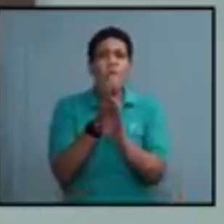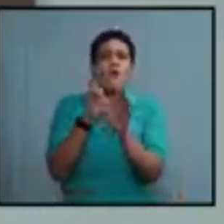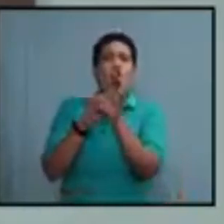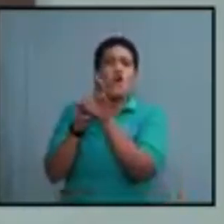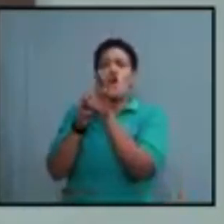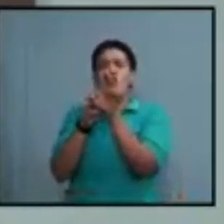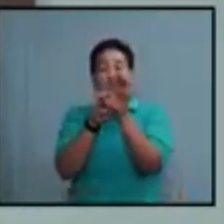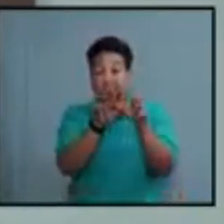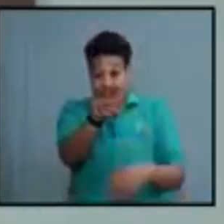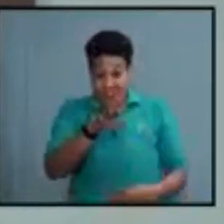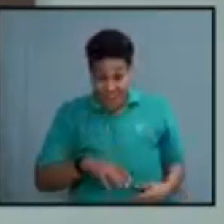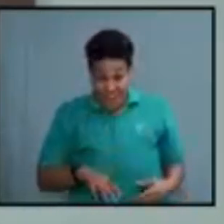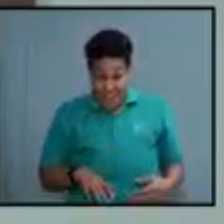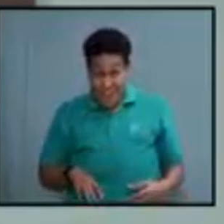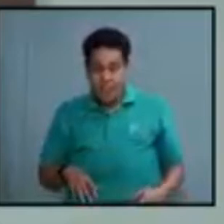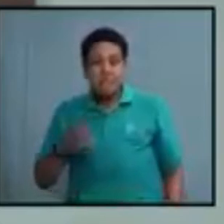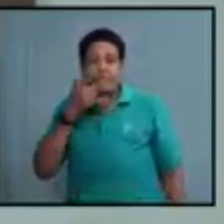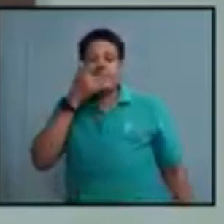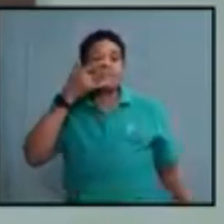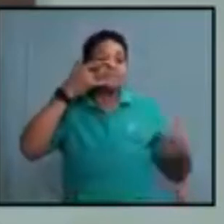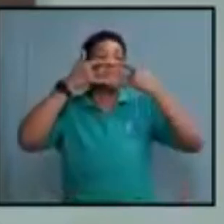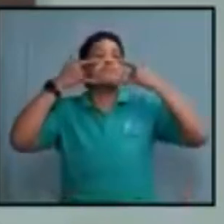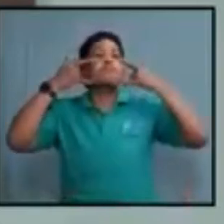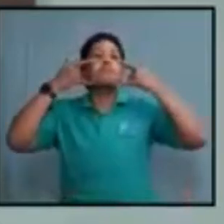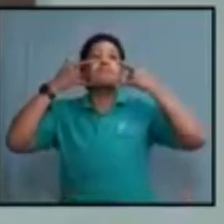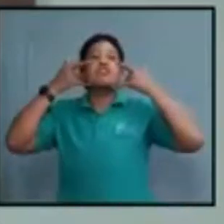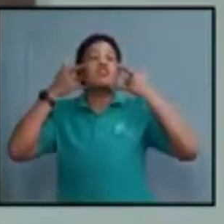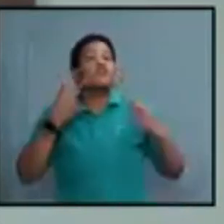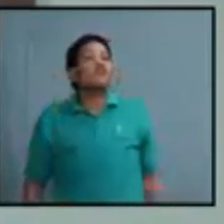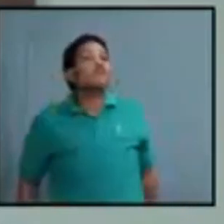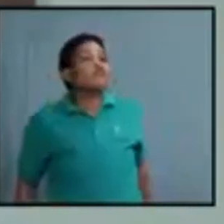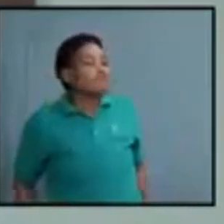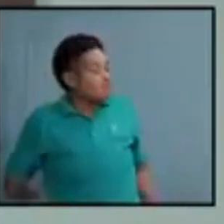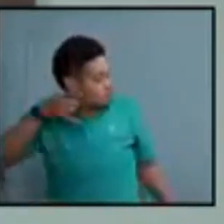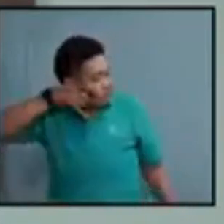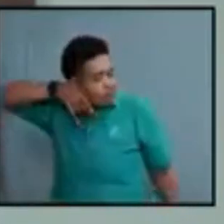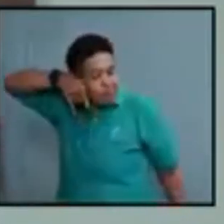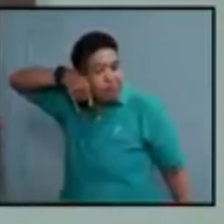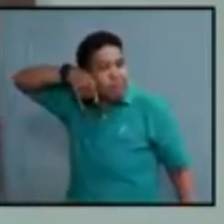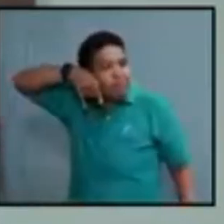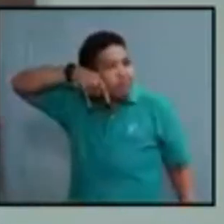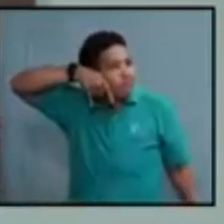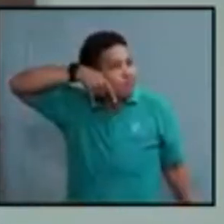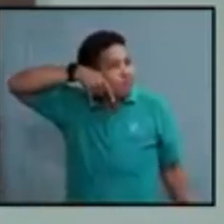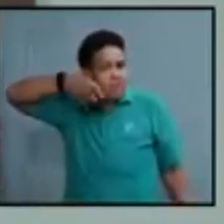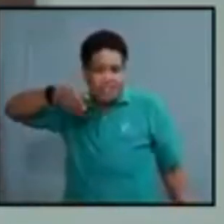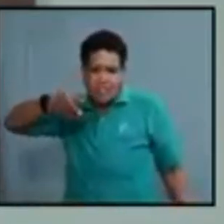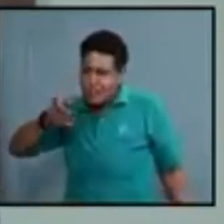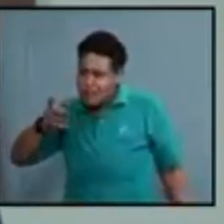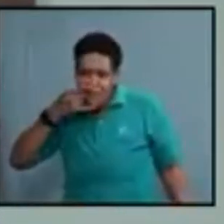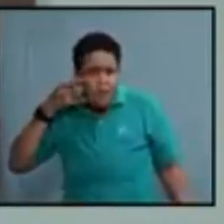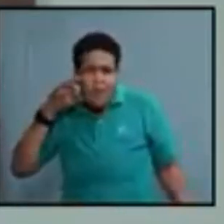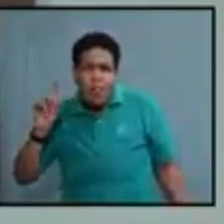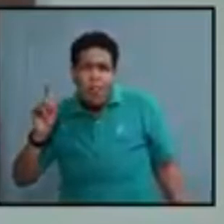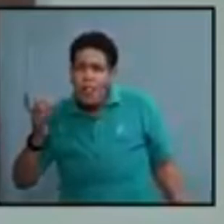not wearing masks. These are close-quarter gatherings. You would see people